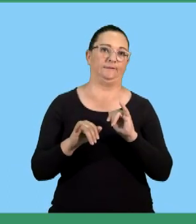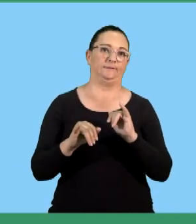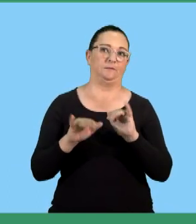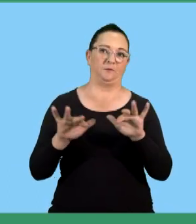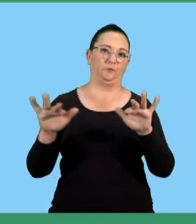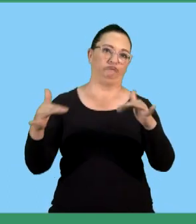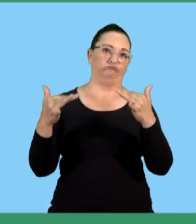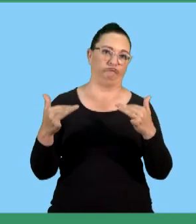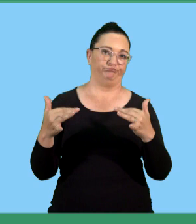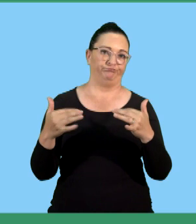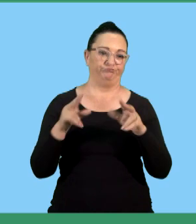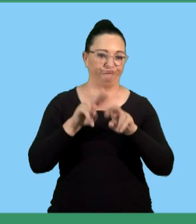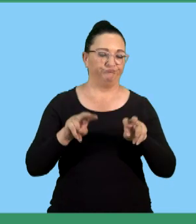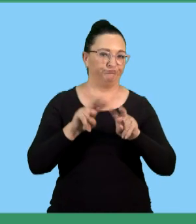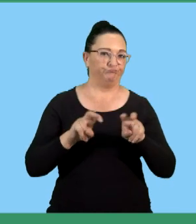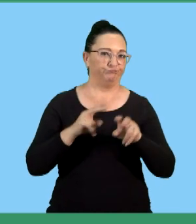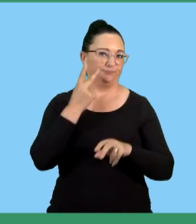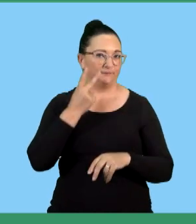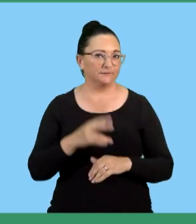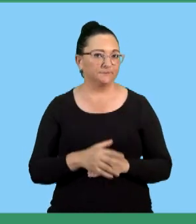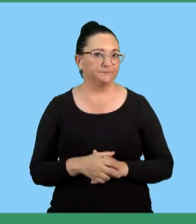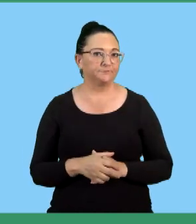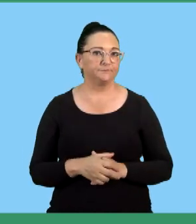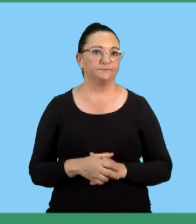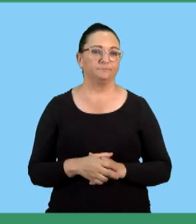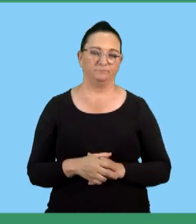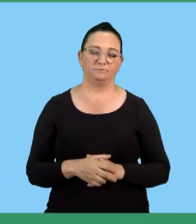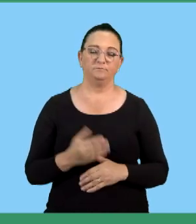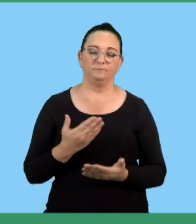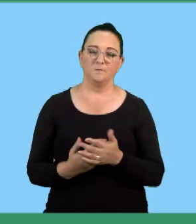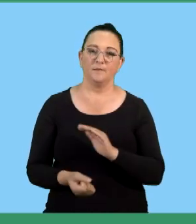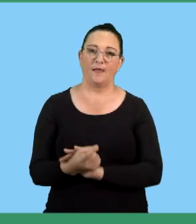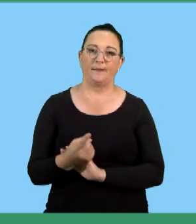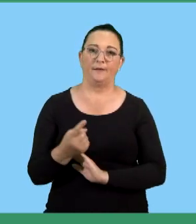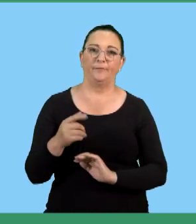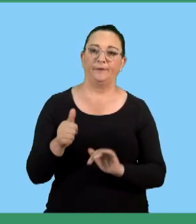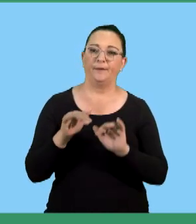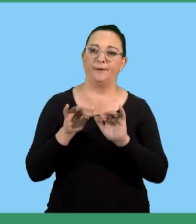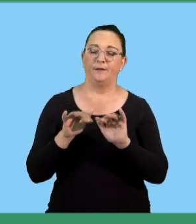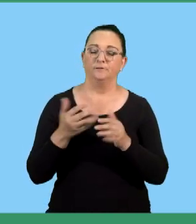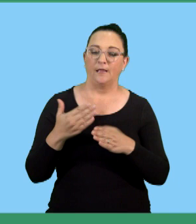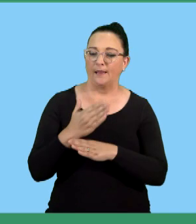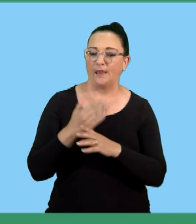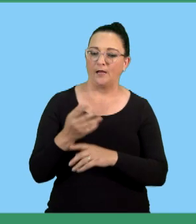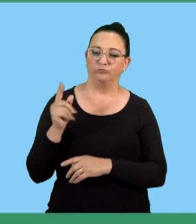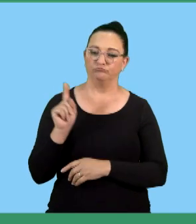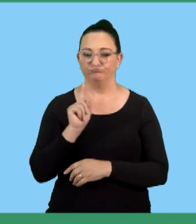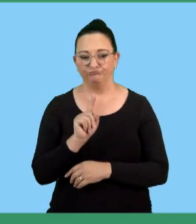to you there's going to be investigations that take place. So here, these are the investigations that are taking place. labor